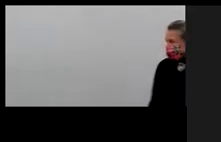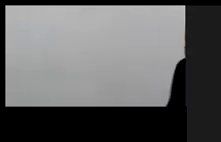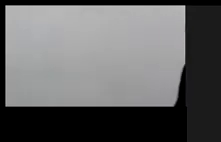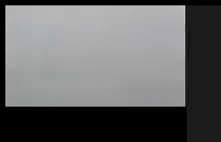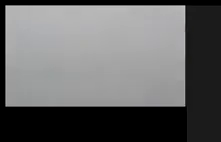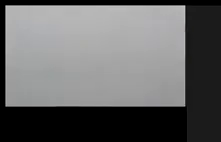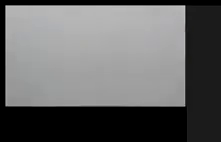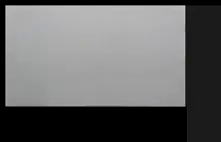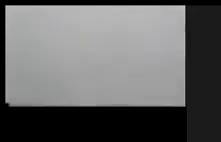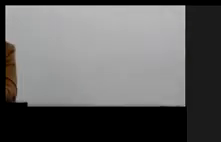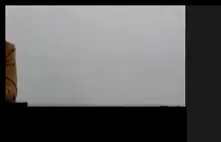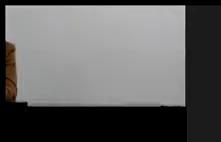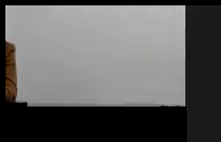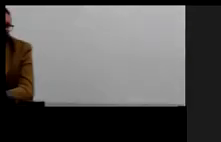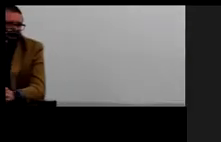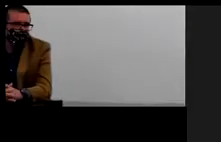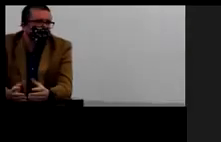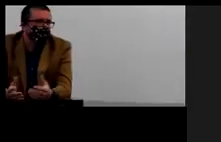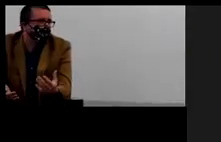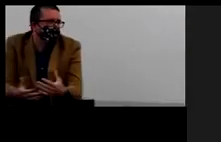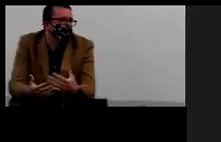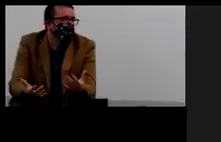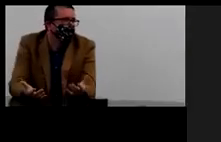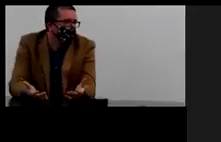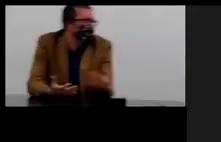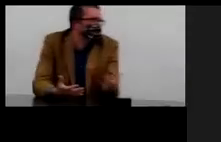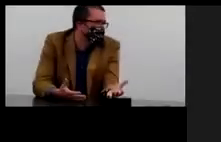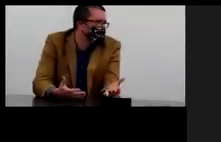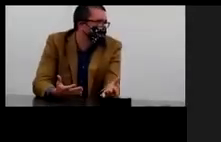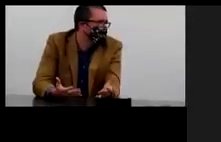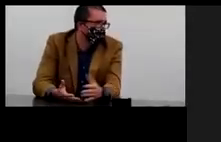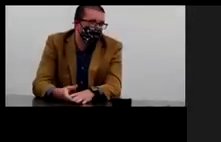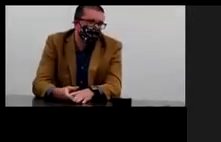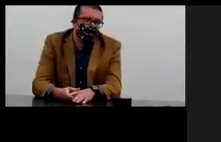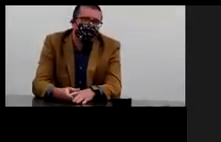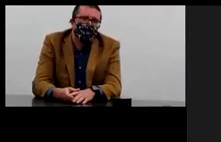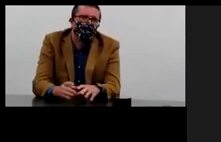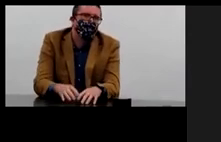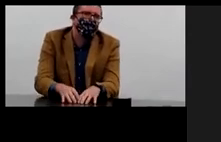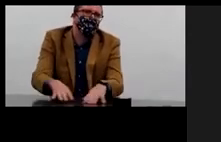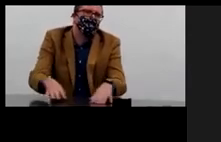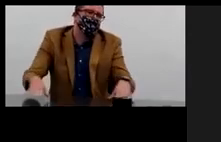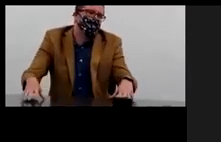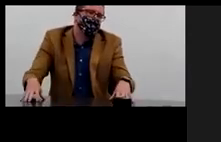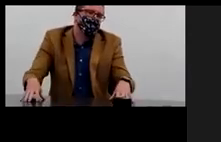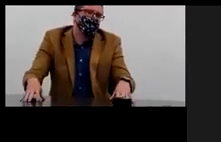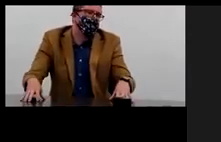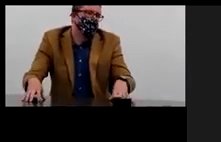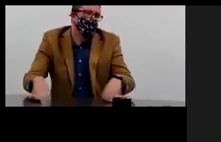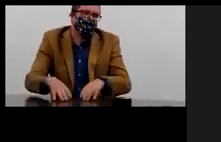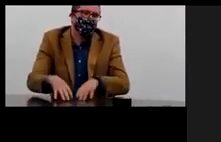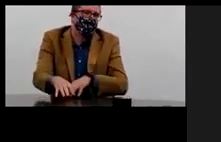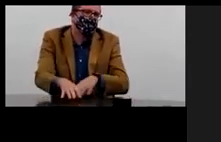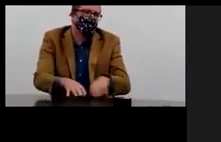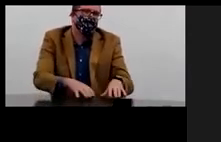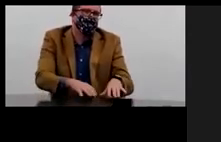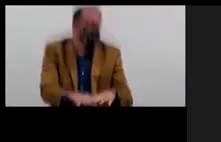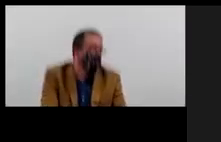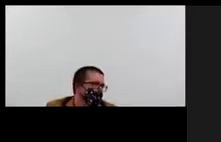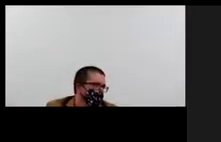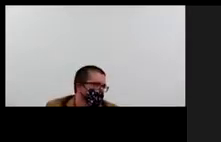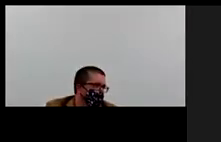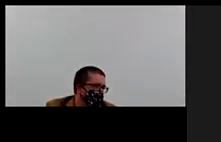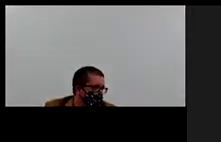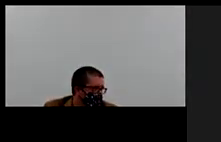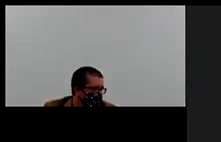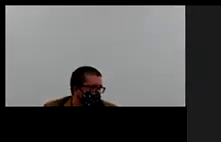really high in people that had the highest amount of antibody indicating high severity of disease. But we didn't separate them out categorically by